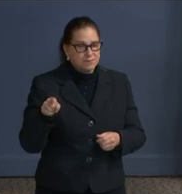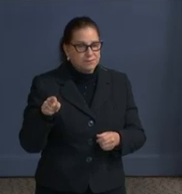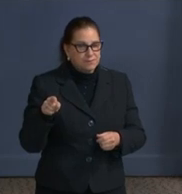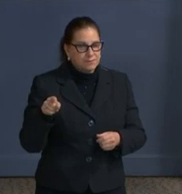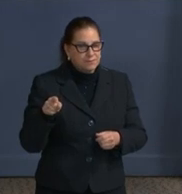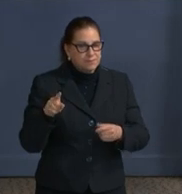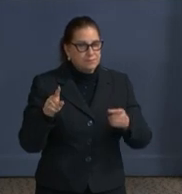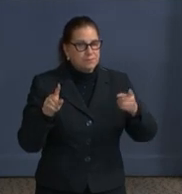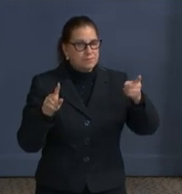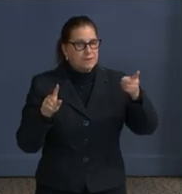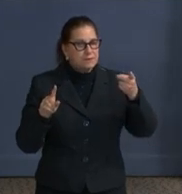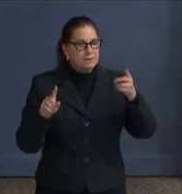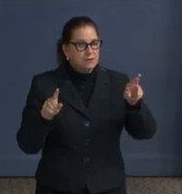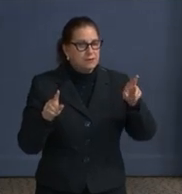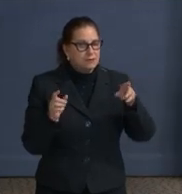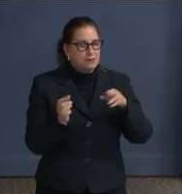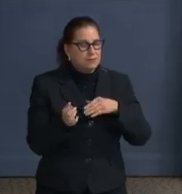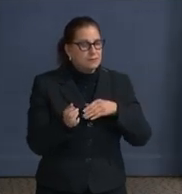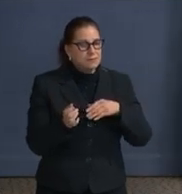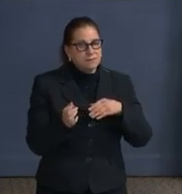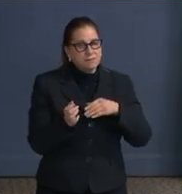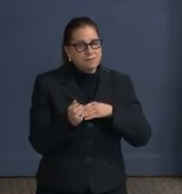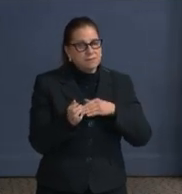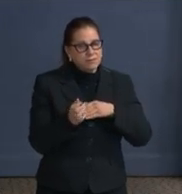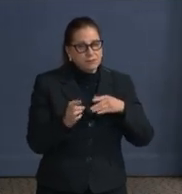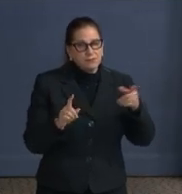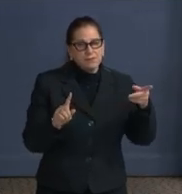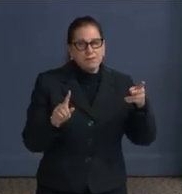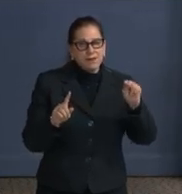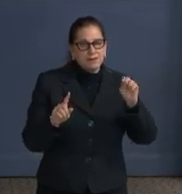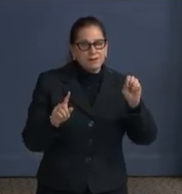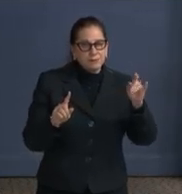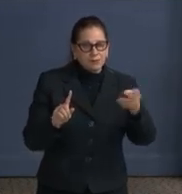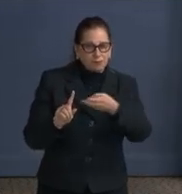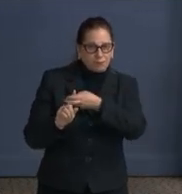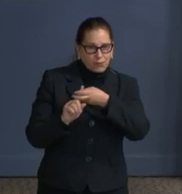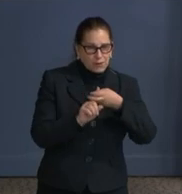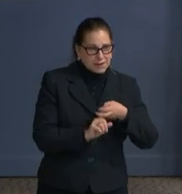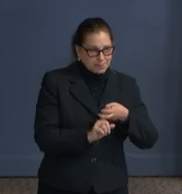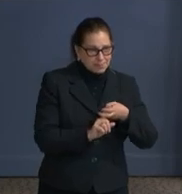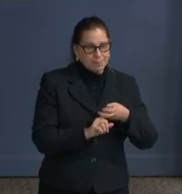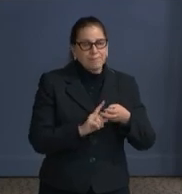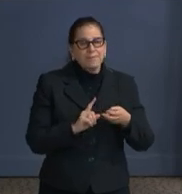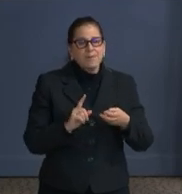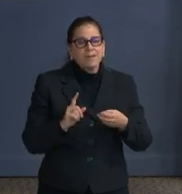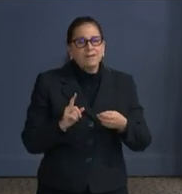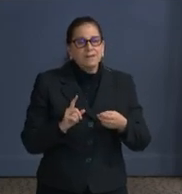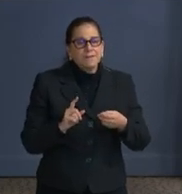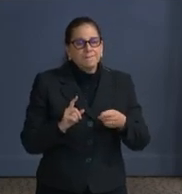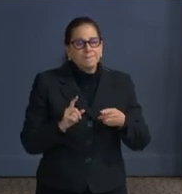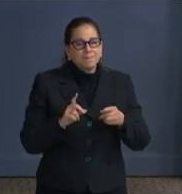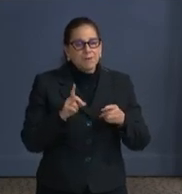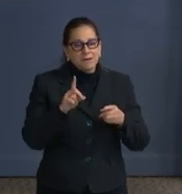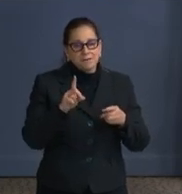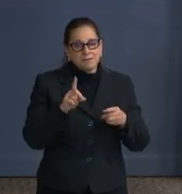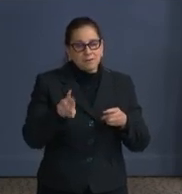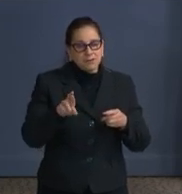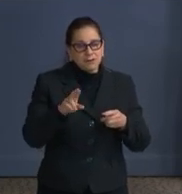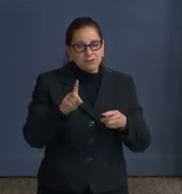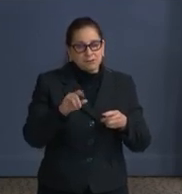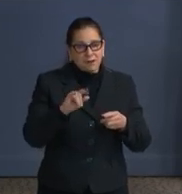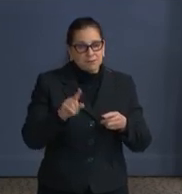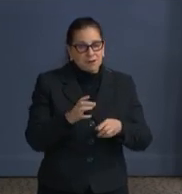to serve as his deputy. Dr. Diaz received his medical degree in the Dominican